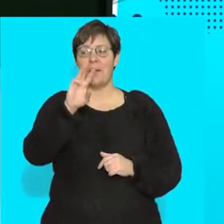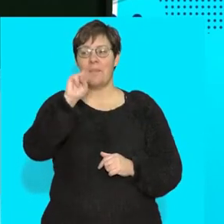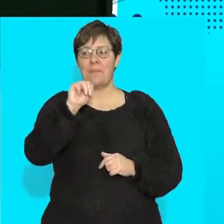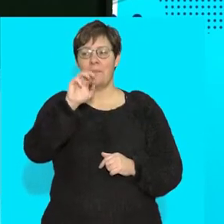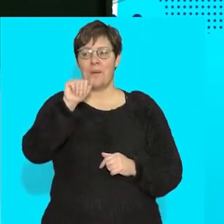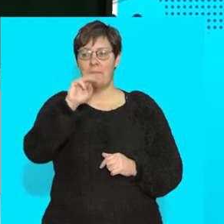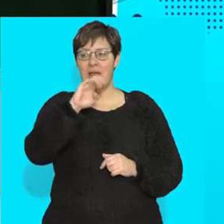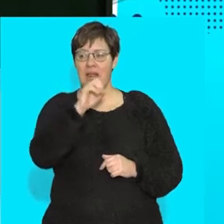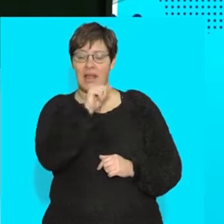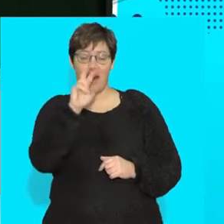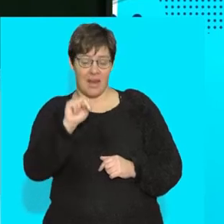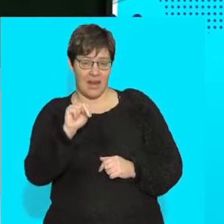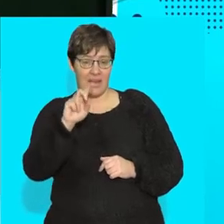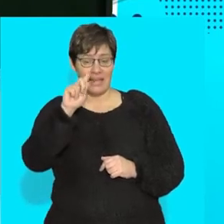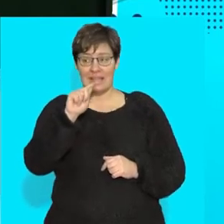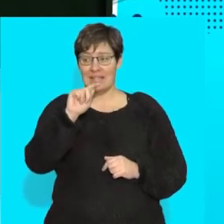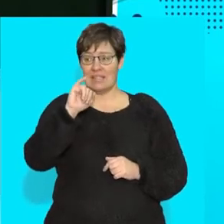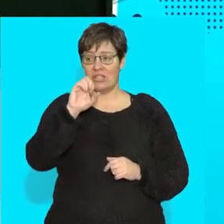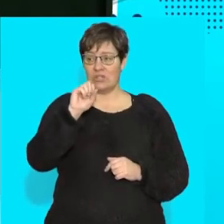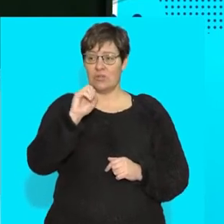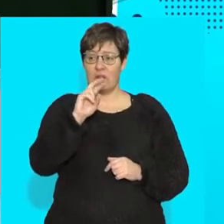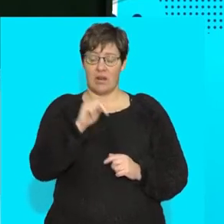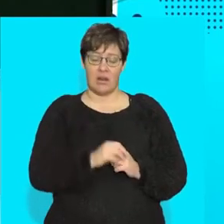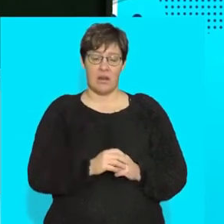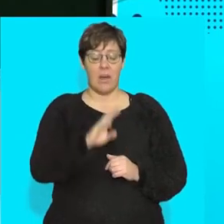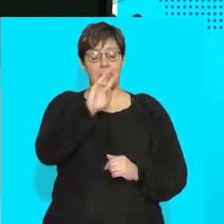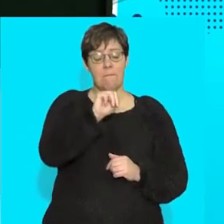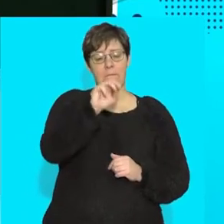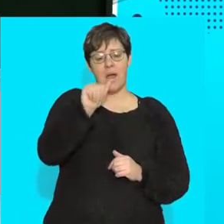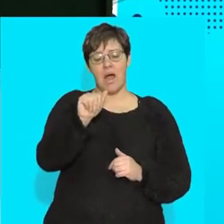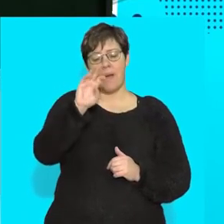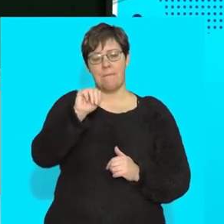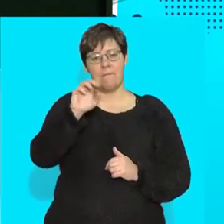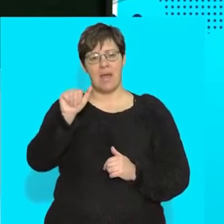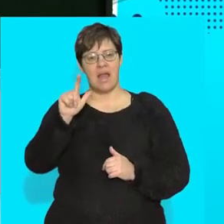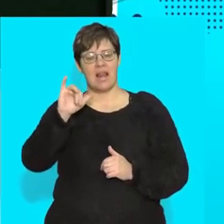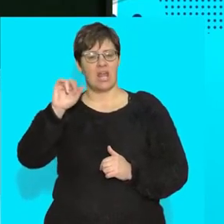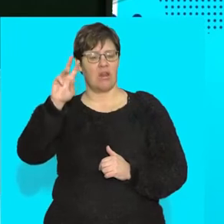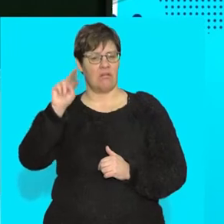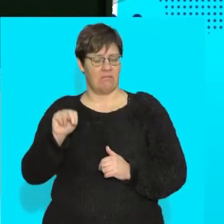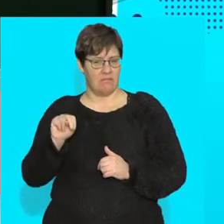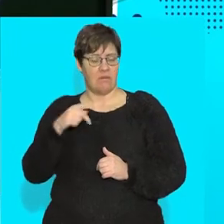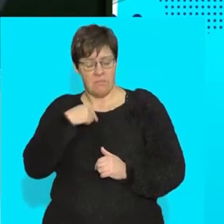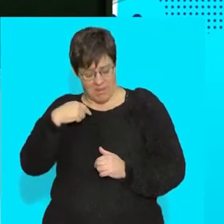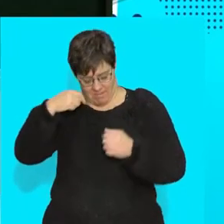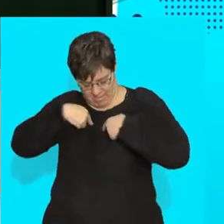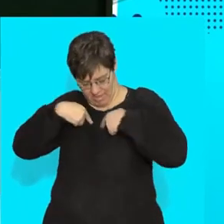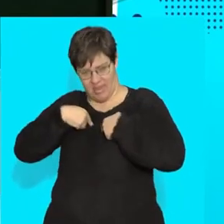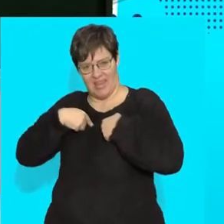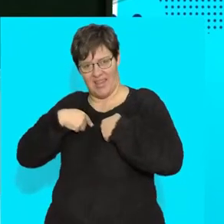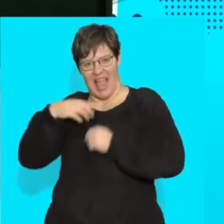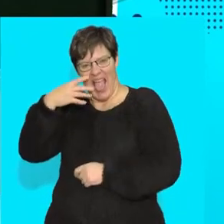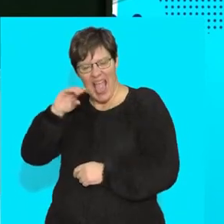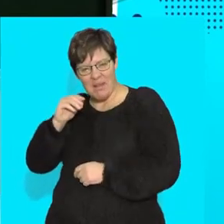be quite a ride. All right, what are we looking at? Mammalian, animal tissue, me, all right, what am